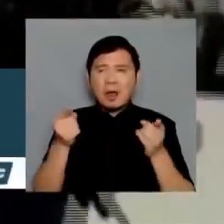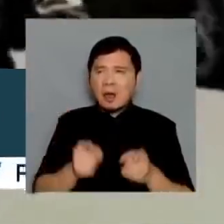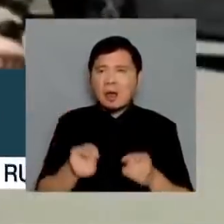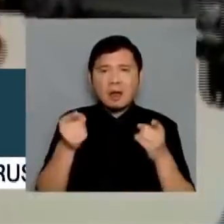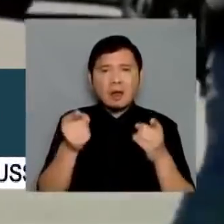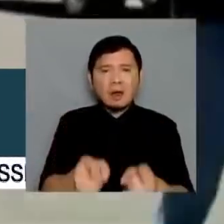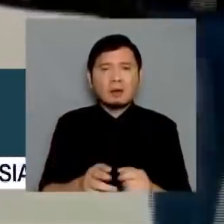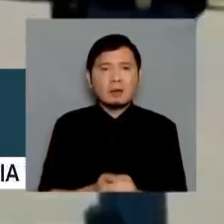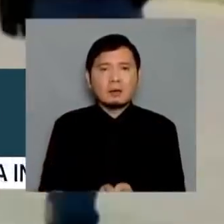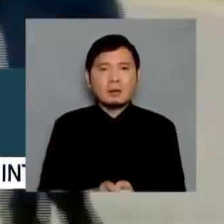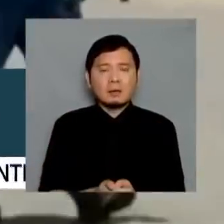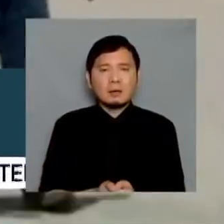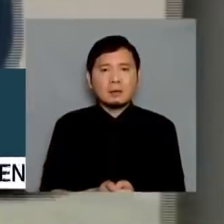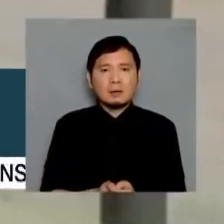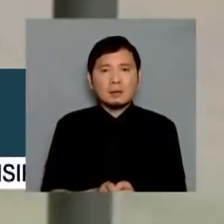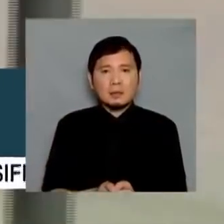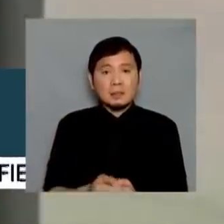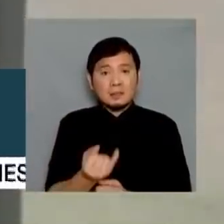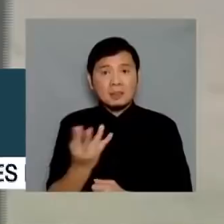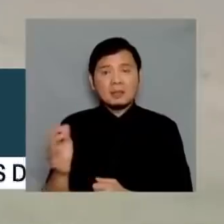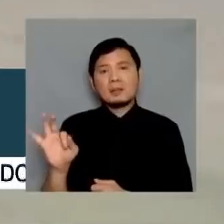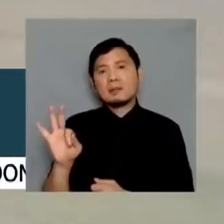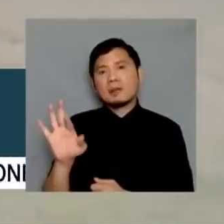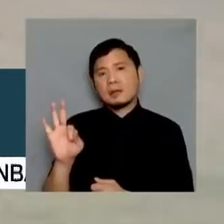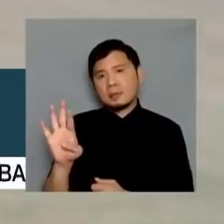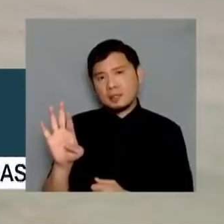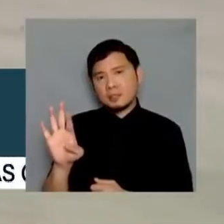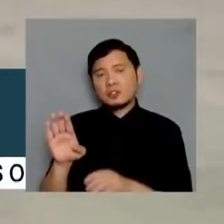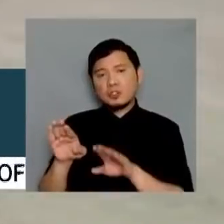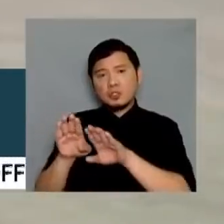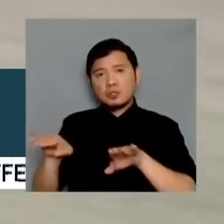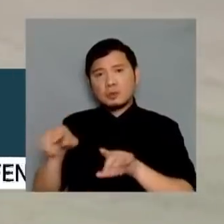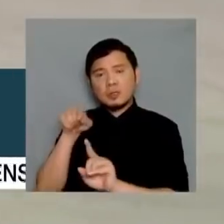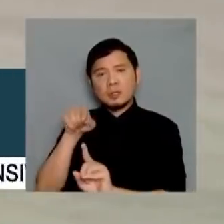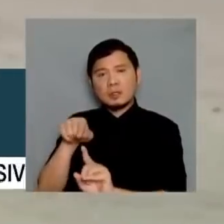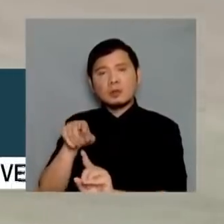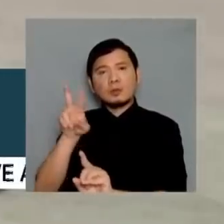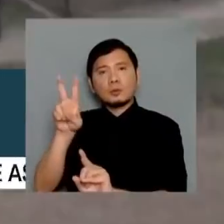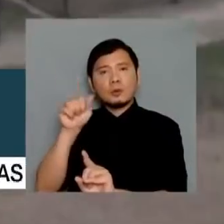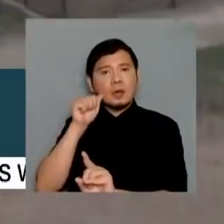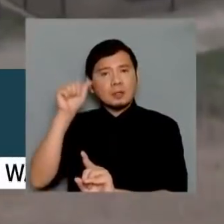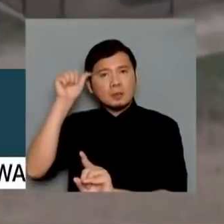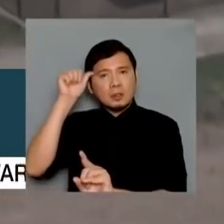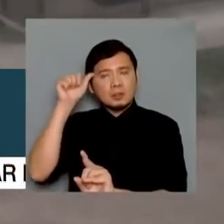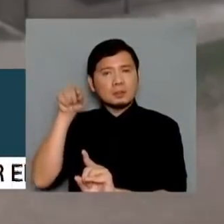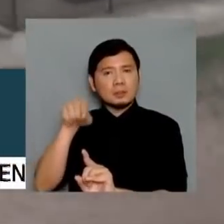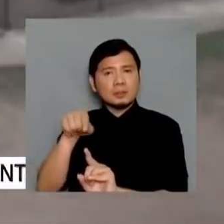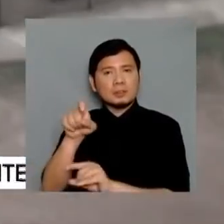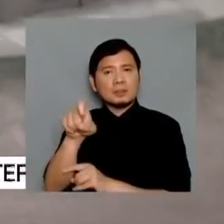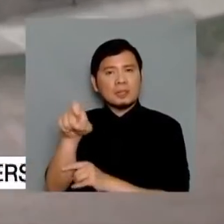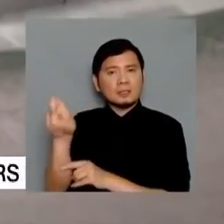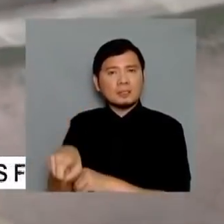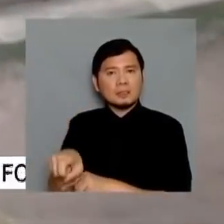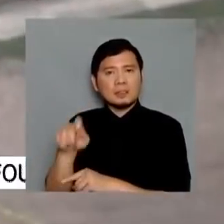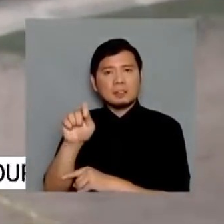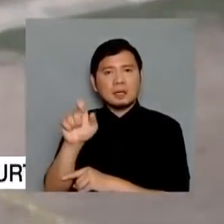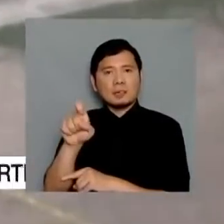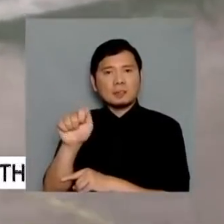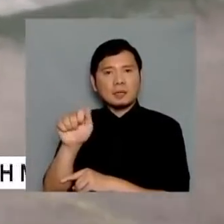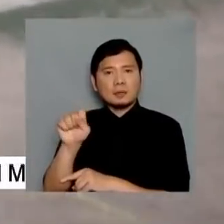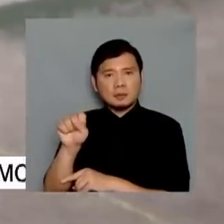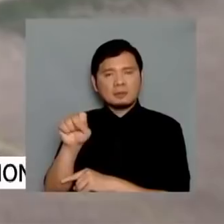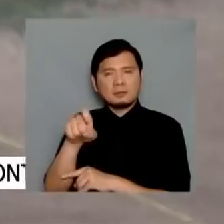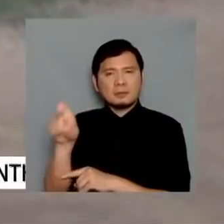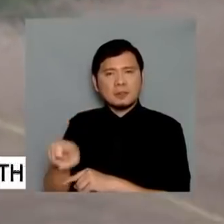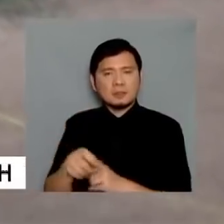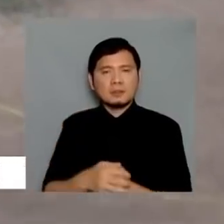lives of 19 young children and two adults at the Robb Elementary School in Uvalde, Texas. Around noontime today, the shooter,